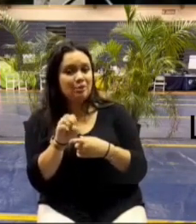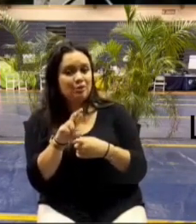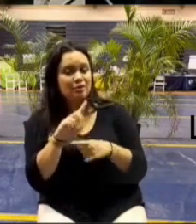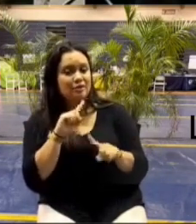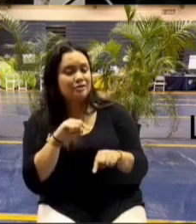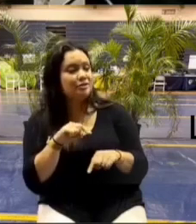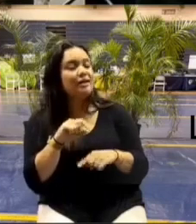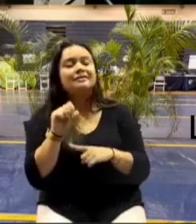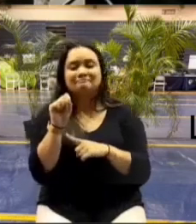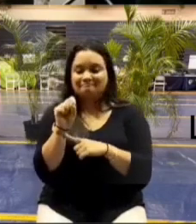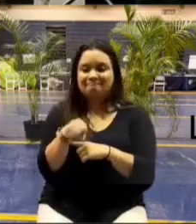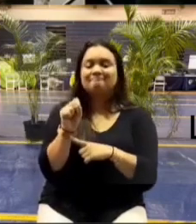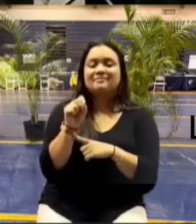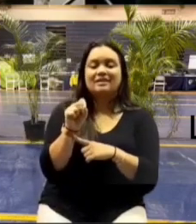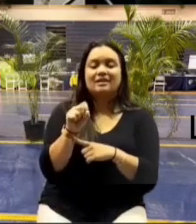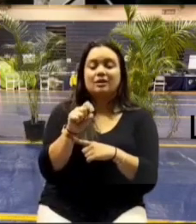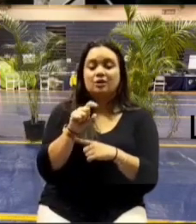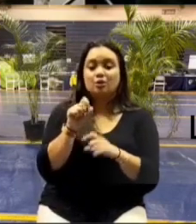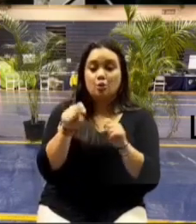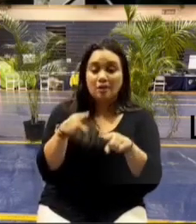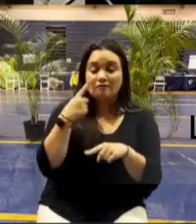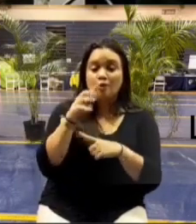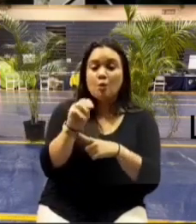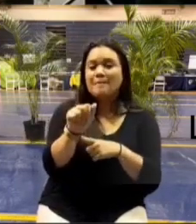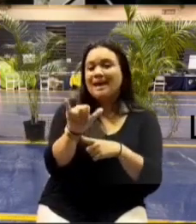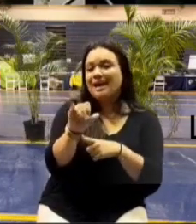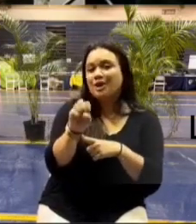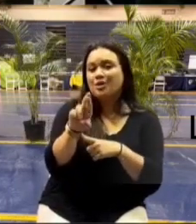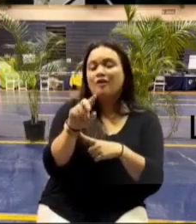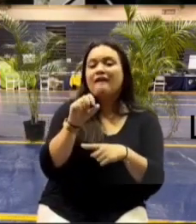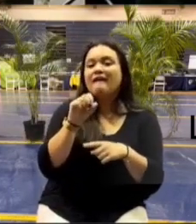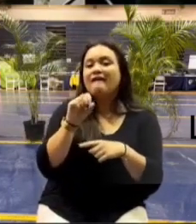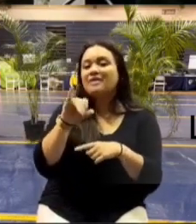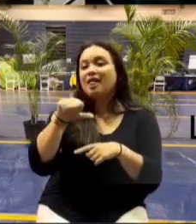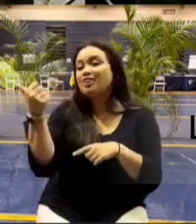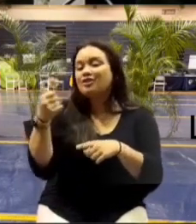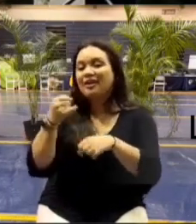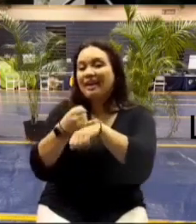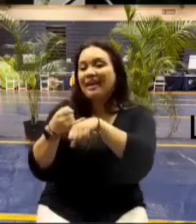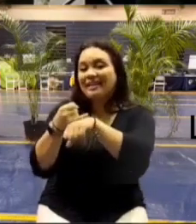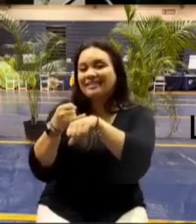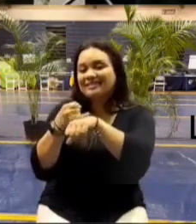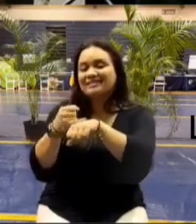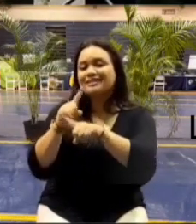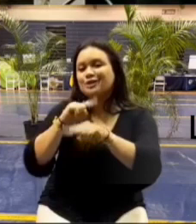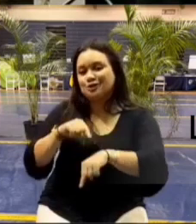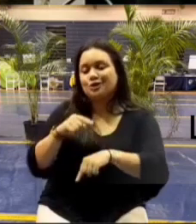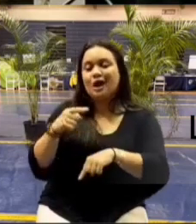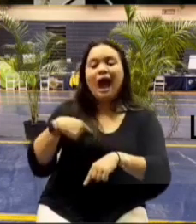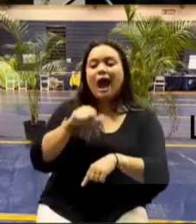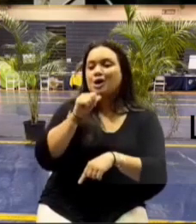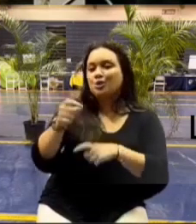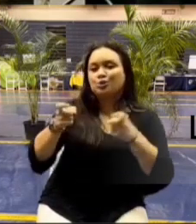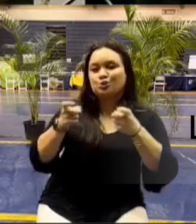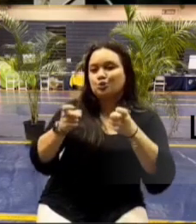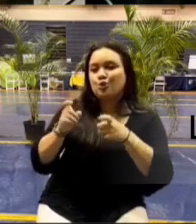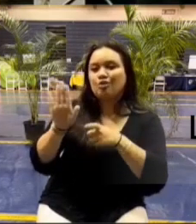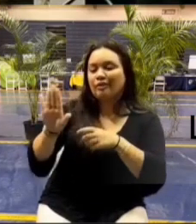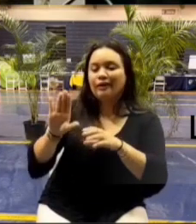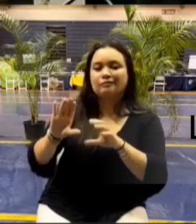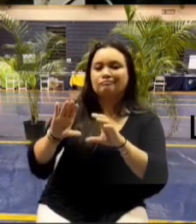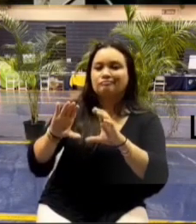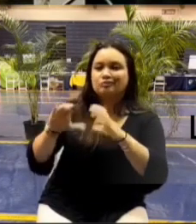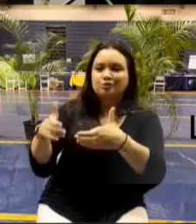yeah it's a question for the mayors of the other islands to answer because i don't control anybody else's crew or